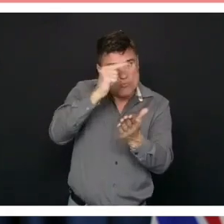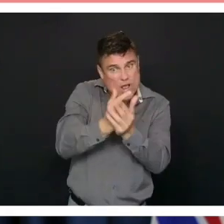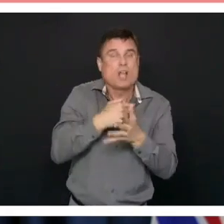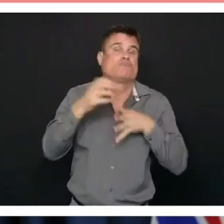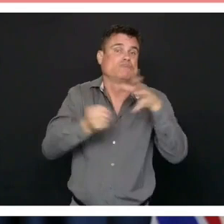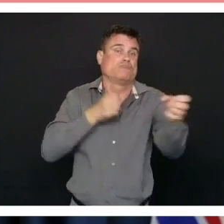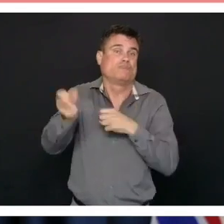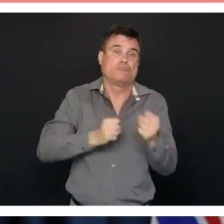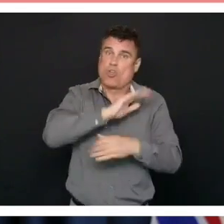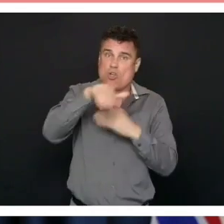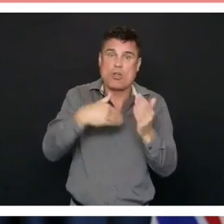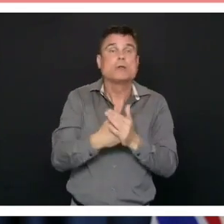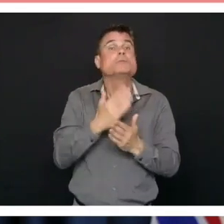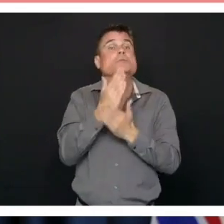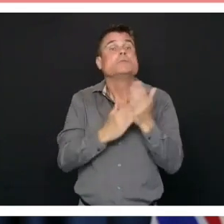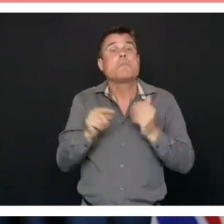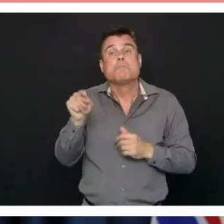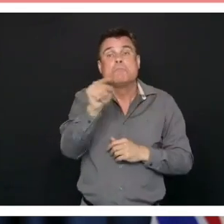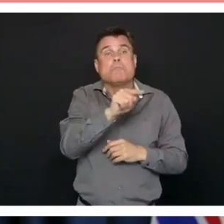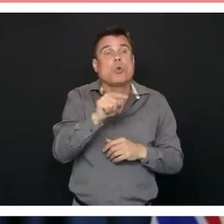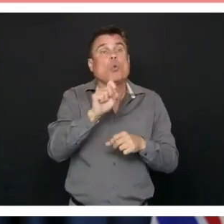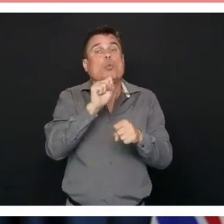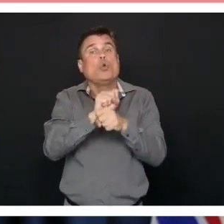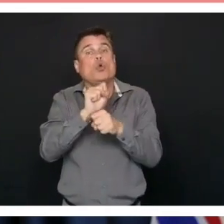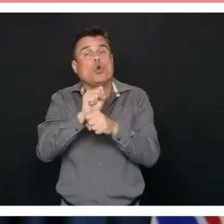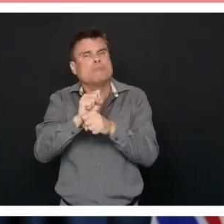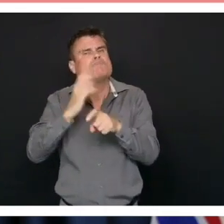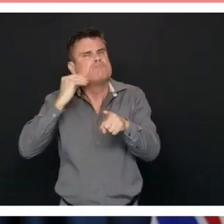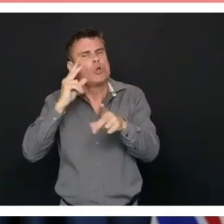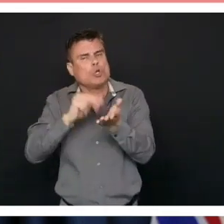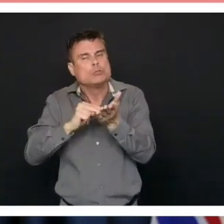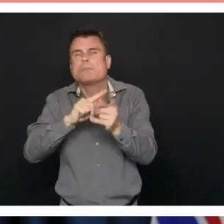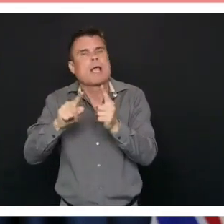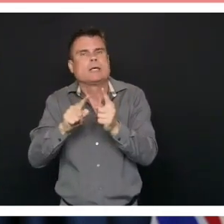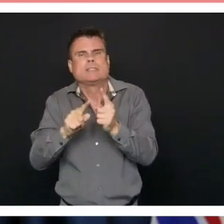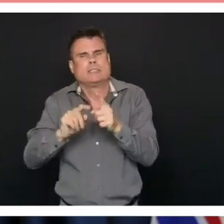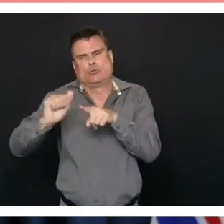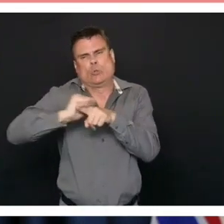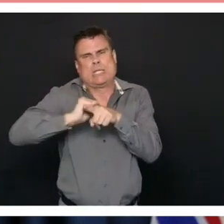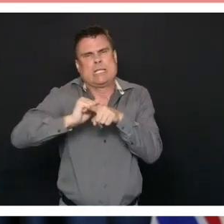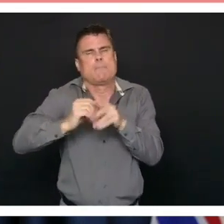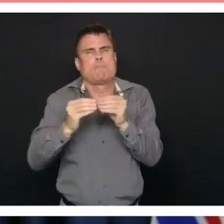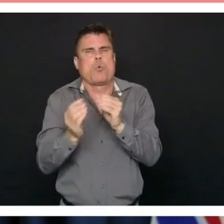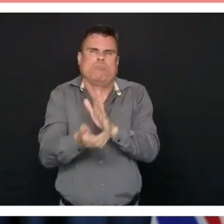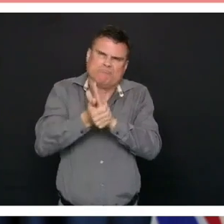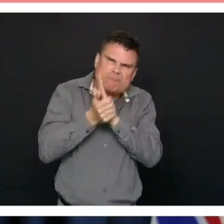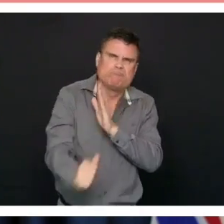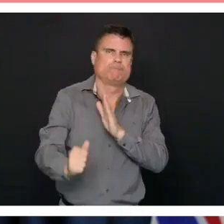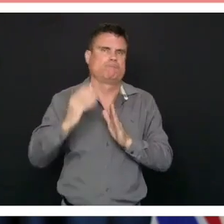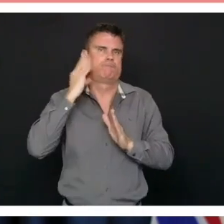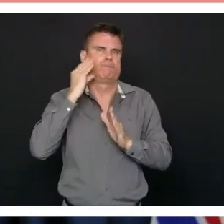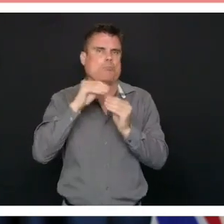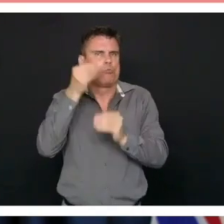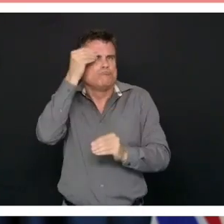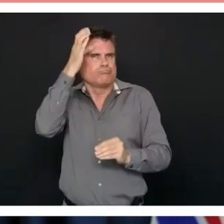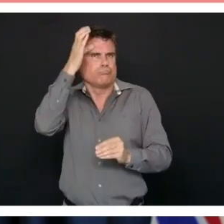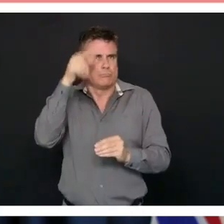upgrade skills if that's required. And also to hire all of the staff required which will include not only nurses and